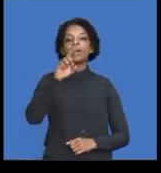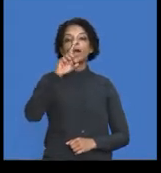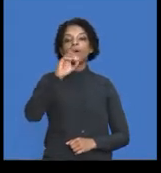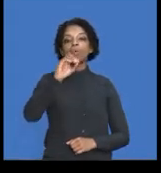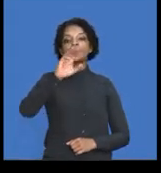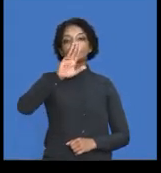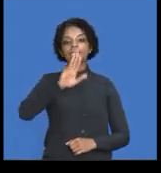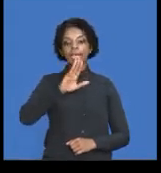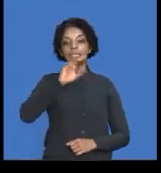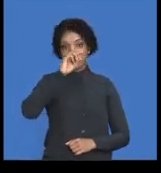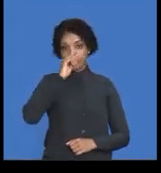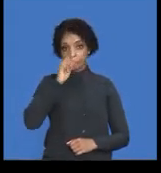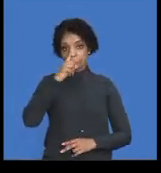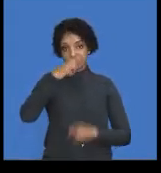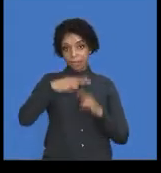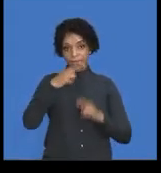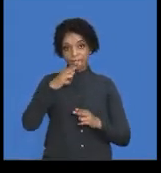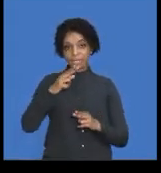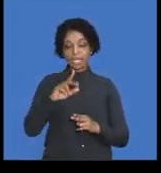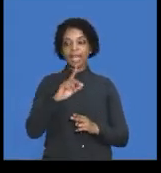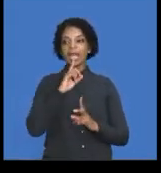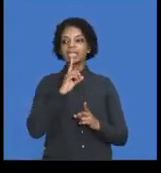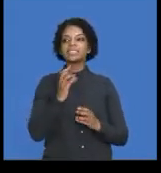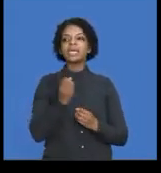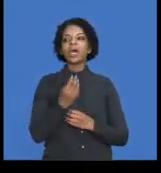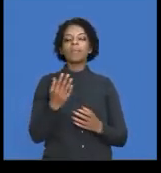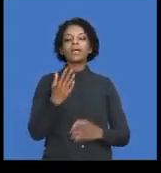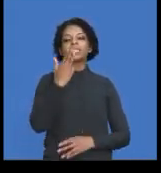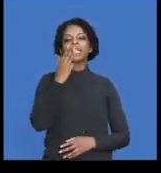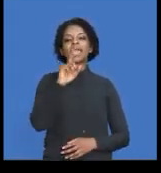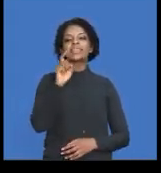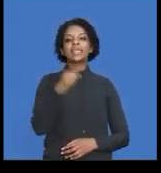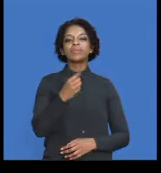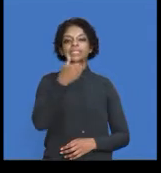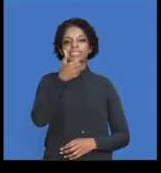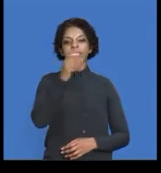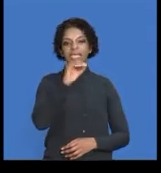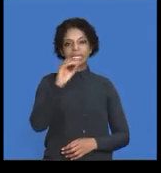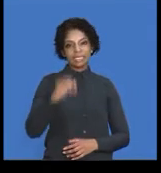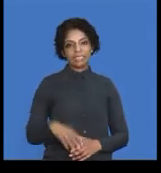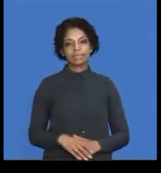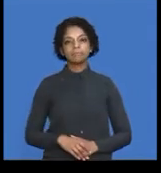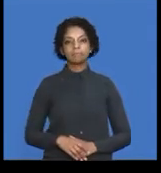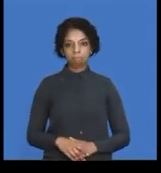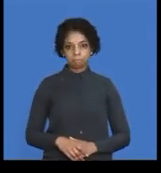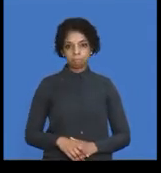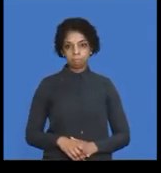final answer, namely 9,600. Okay, next one.